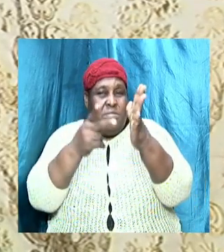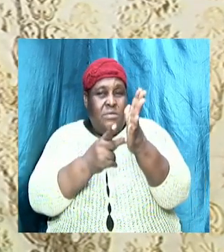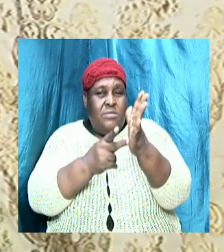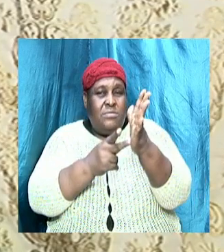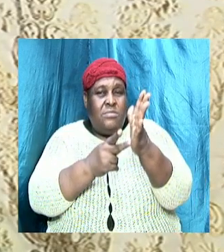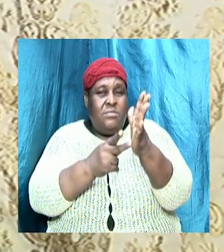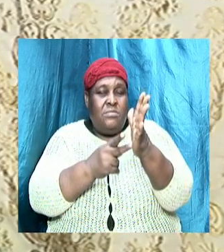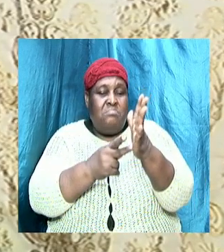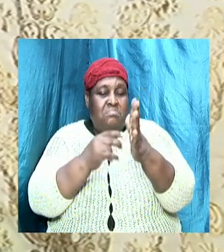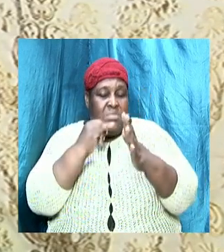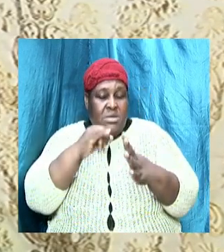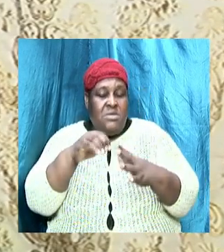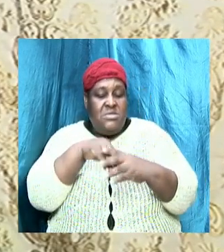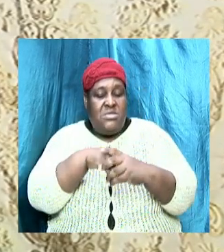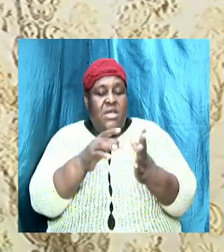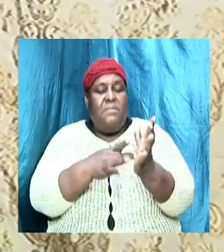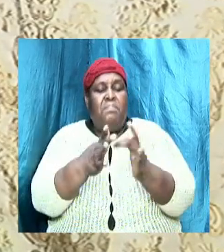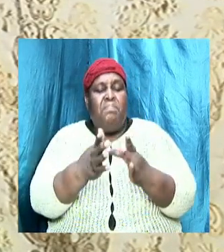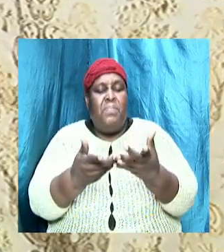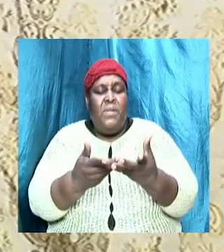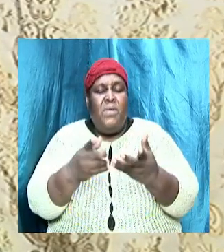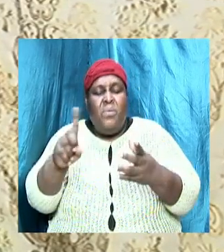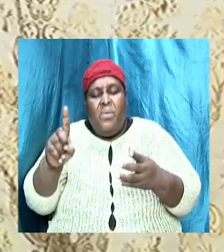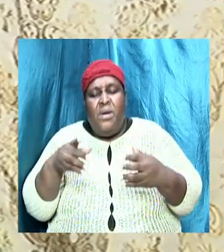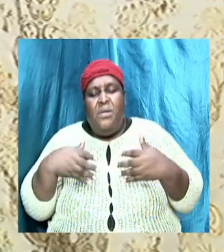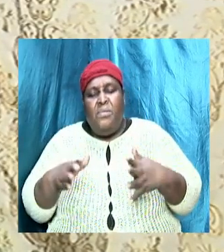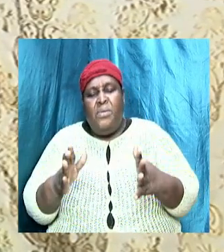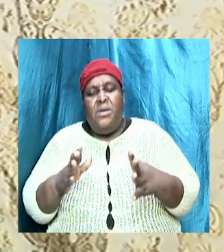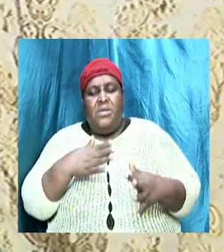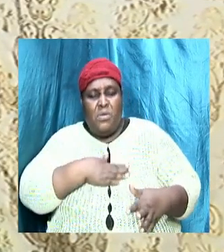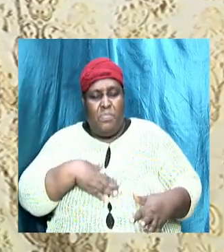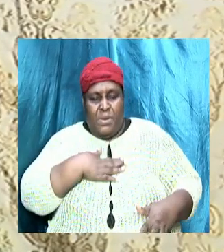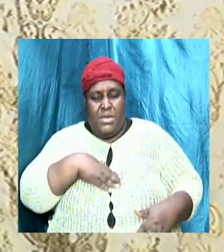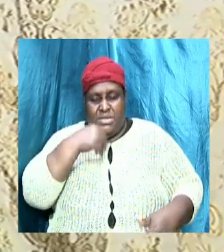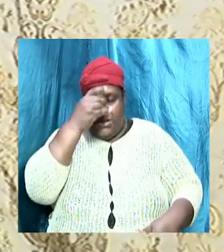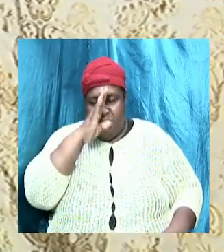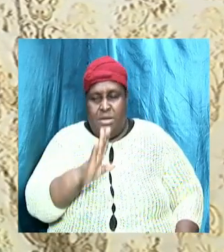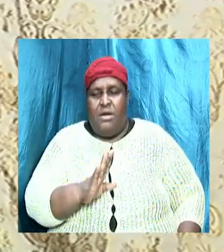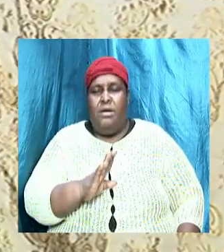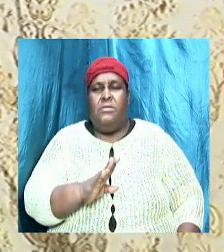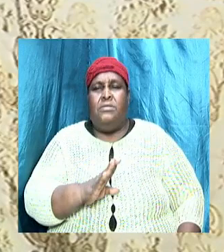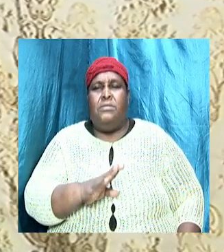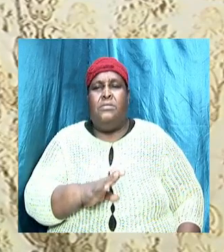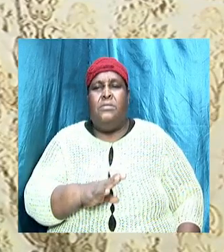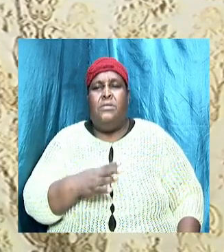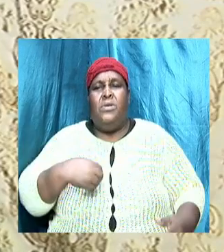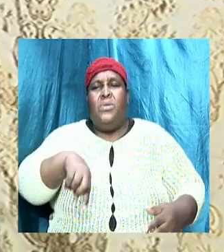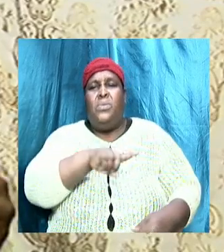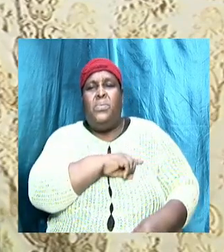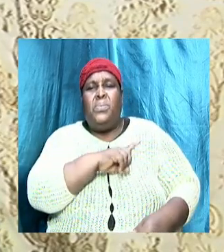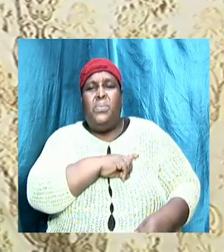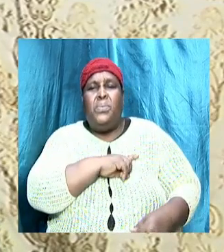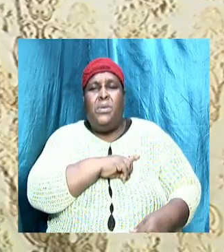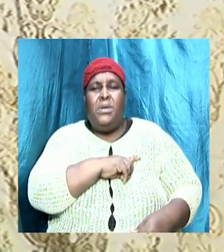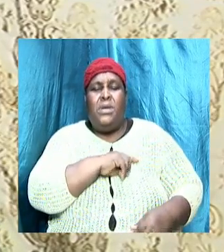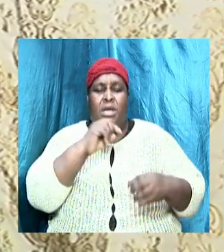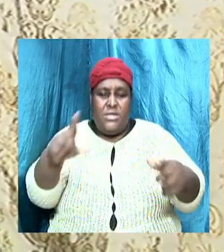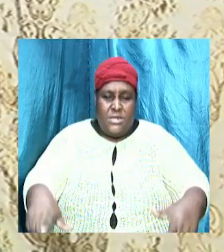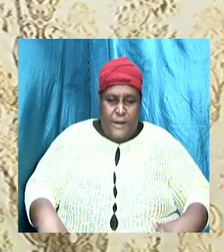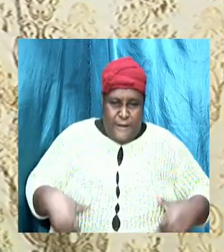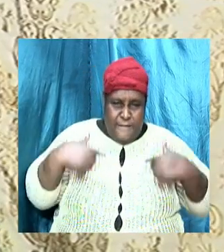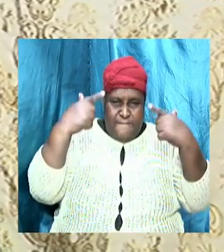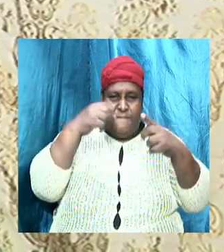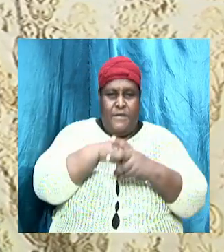is there. One of the ways to please God, the Bible says, is that we are to walk in the